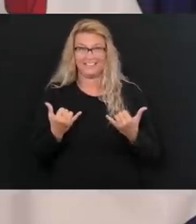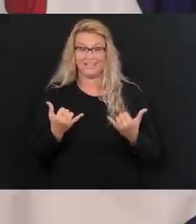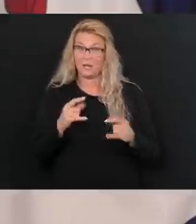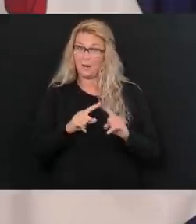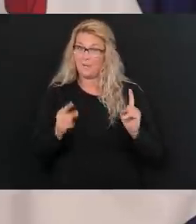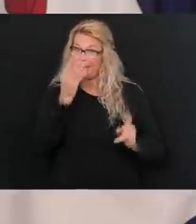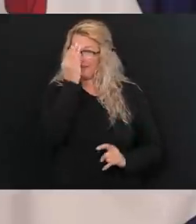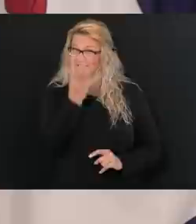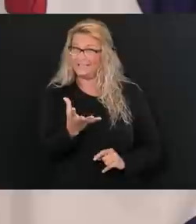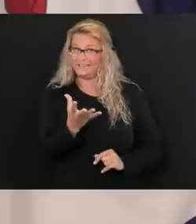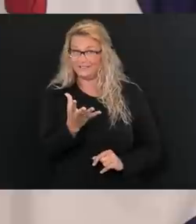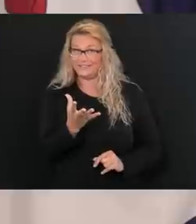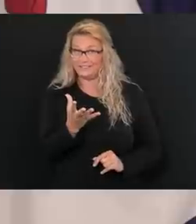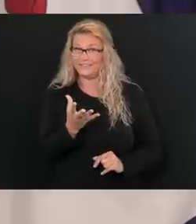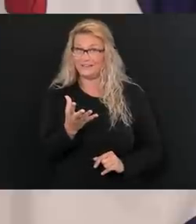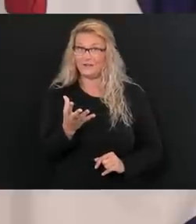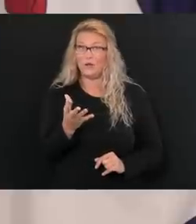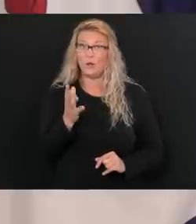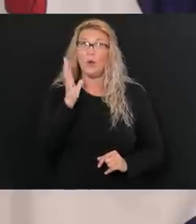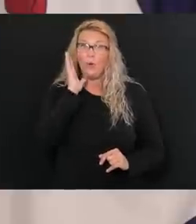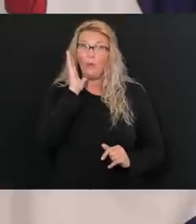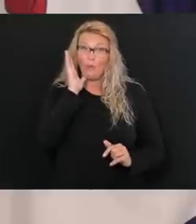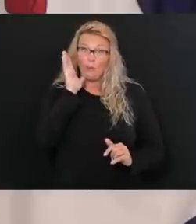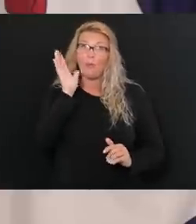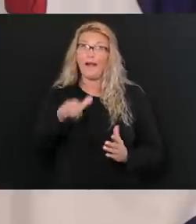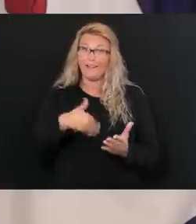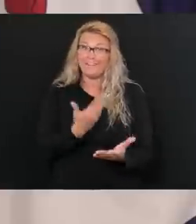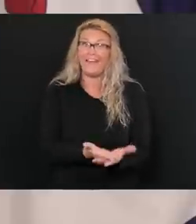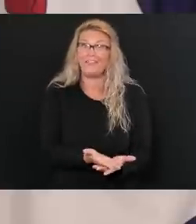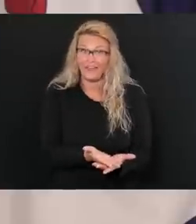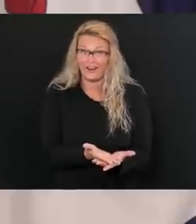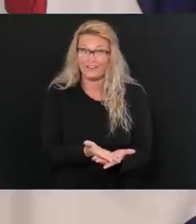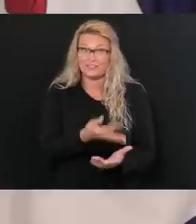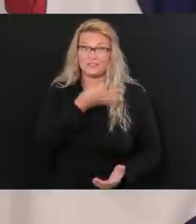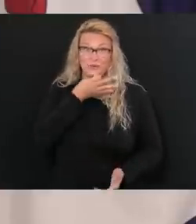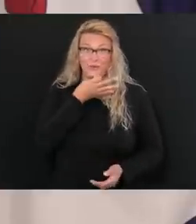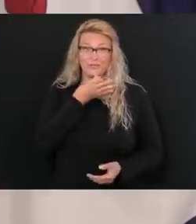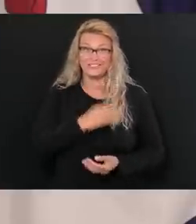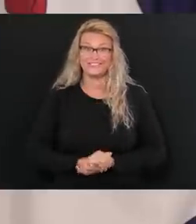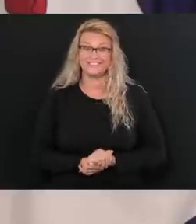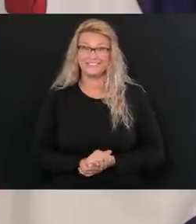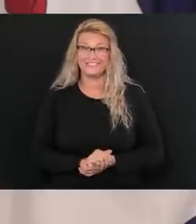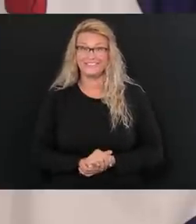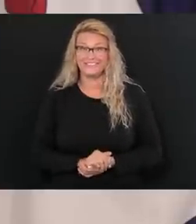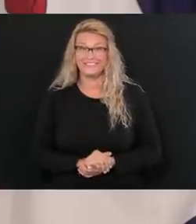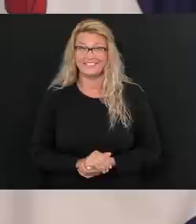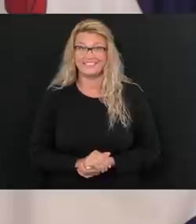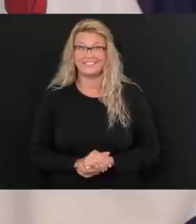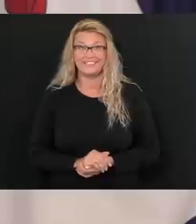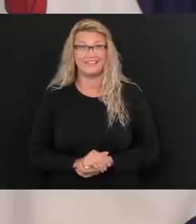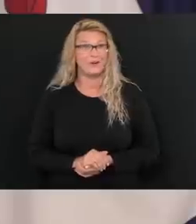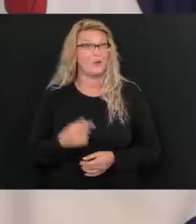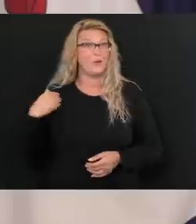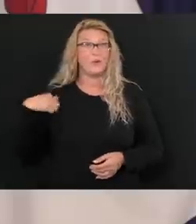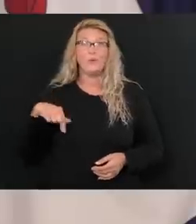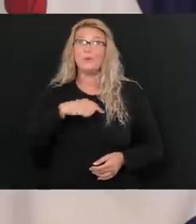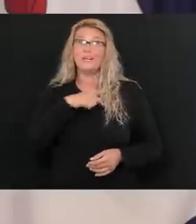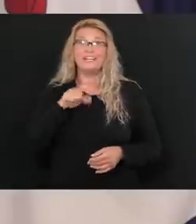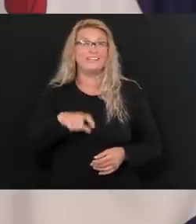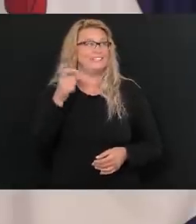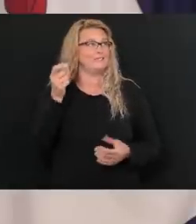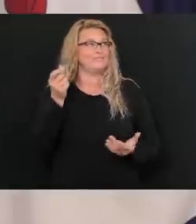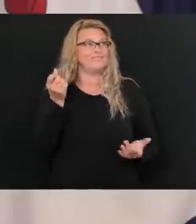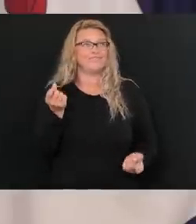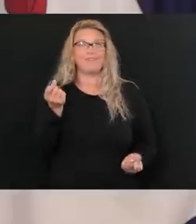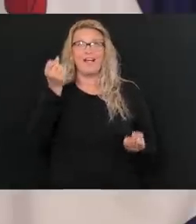telling you to the Lord above, we're going to be there. We're going to be there real, real, real soon. You know, you got to, everyone's got to understand that